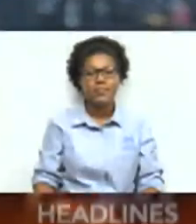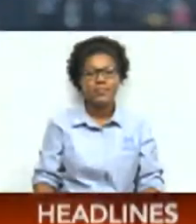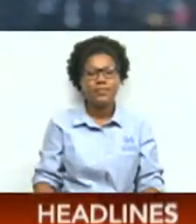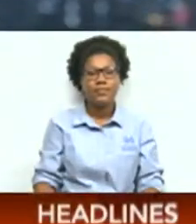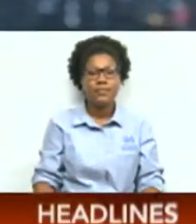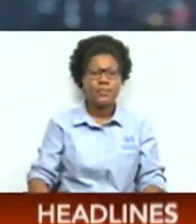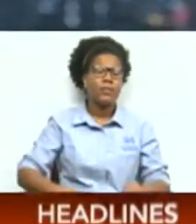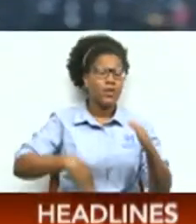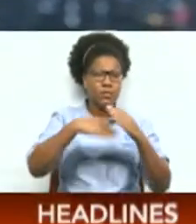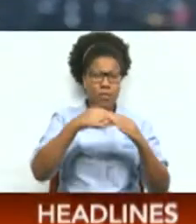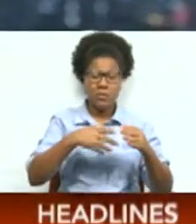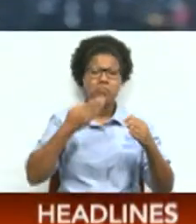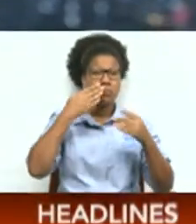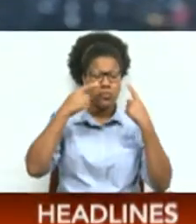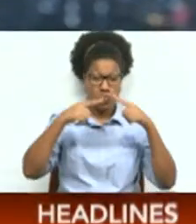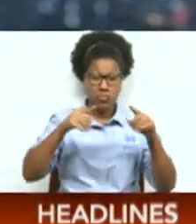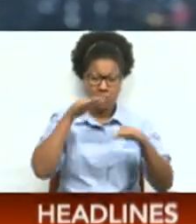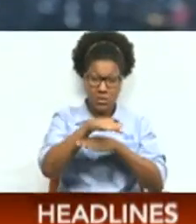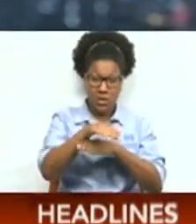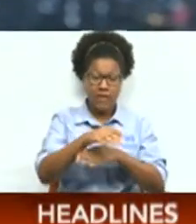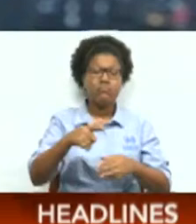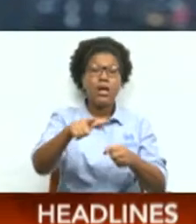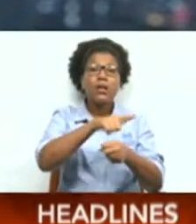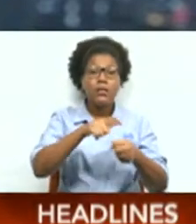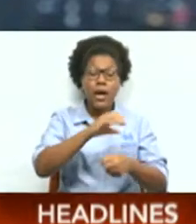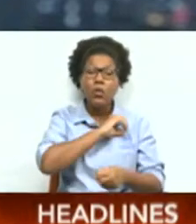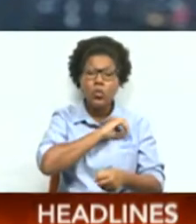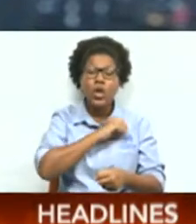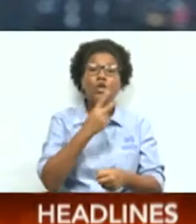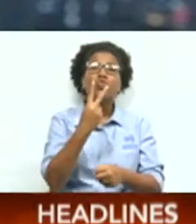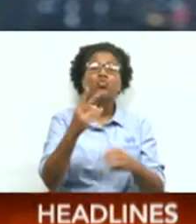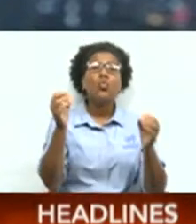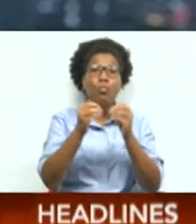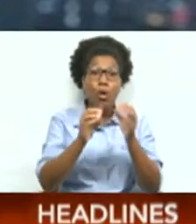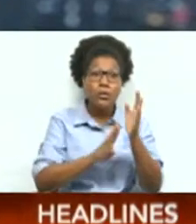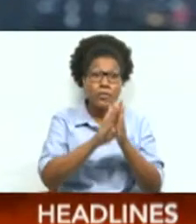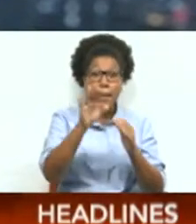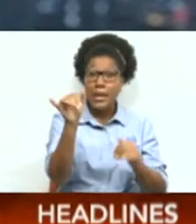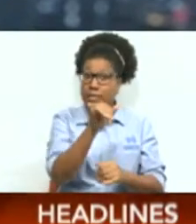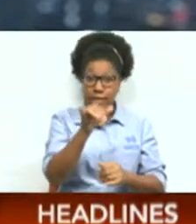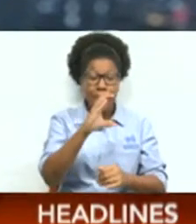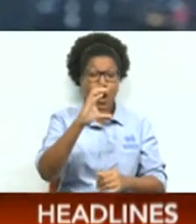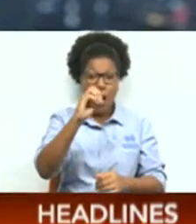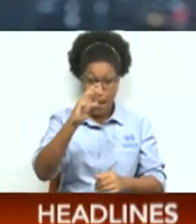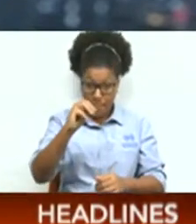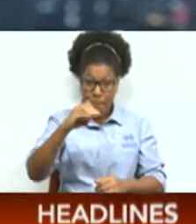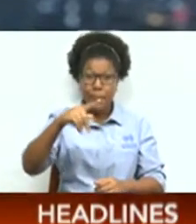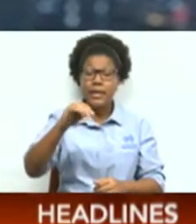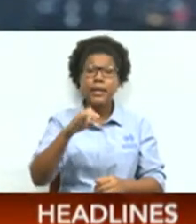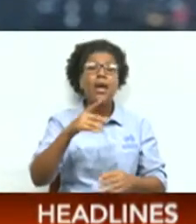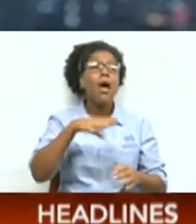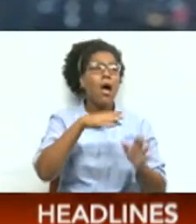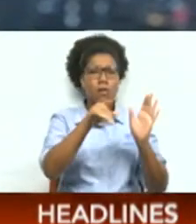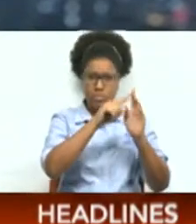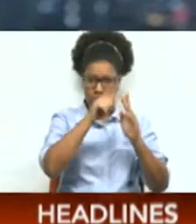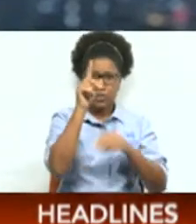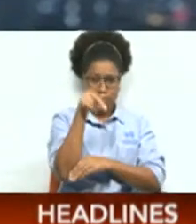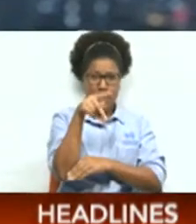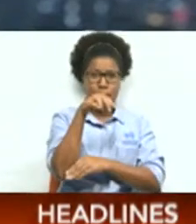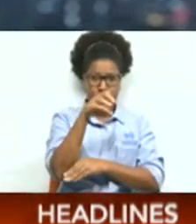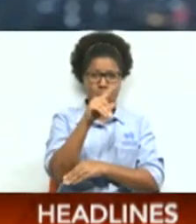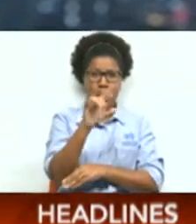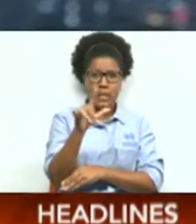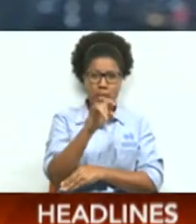Top of the news tonight. Landowners at two more developments from the same company, Policy Consultants Limited, have been waiting four